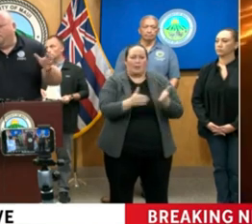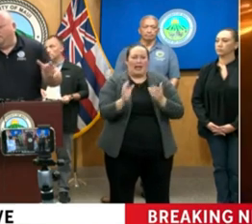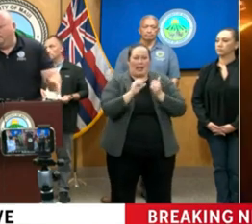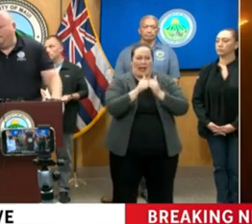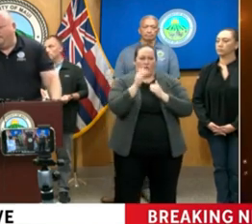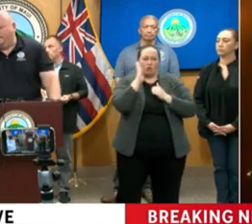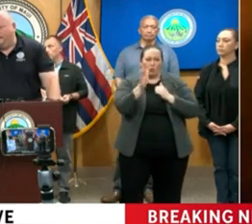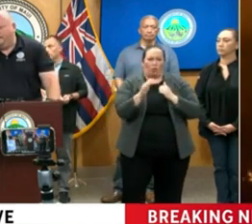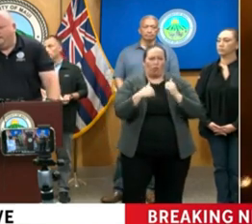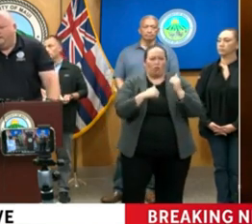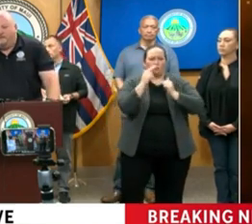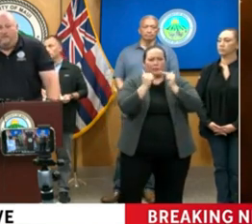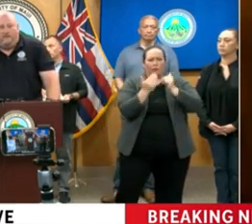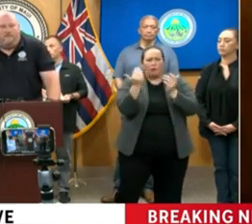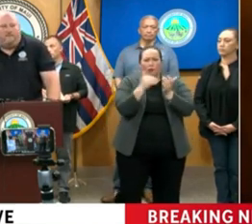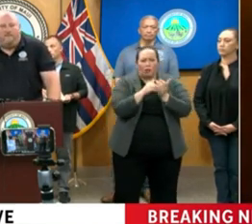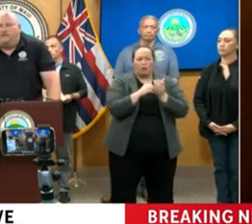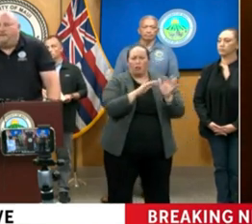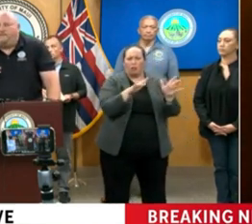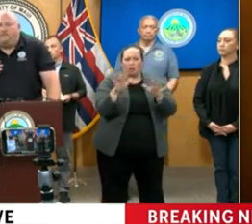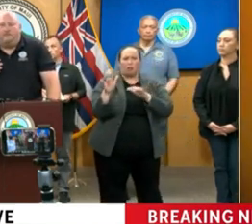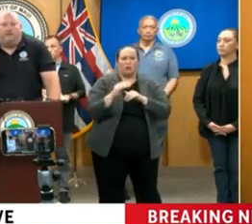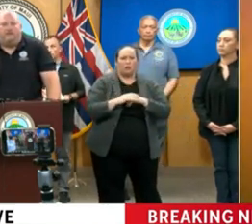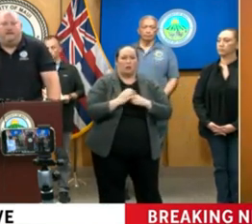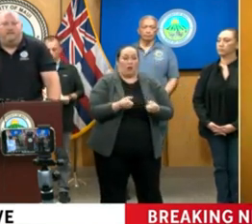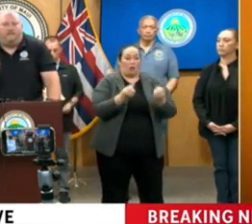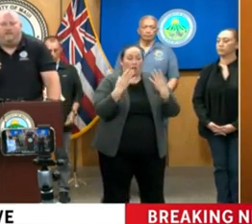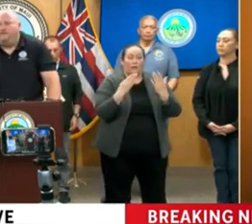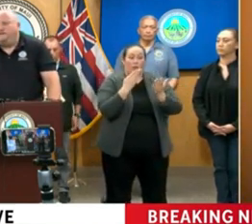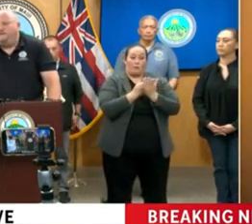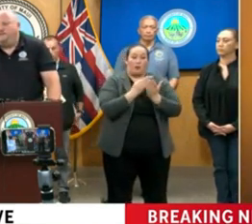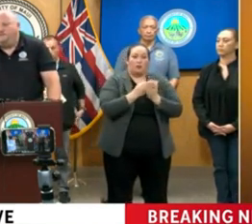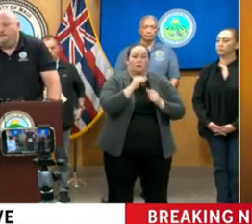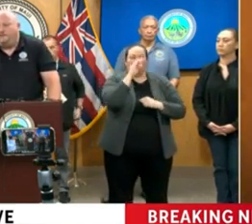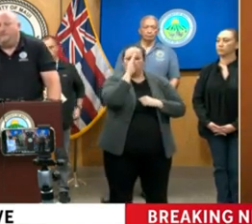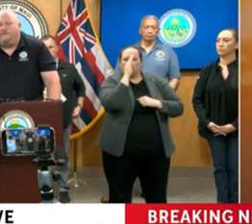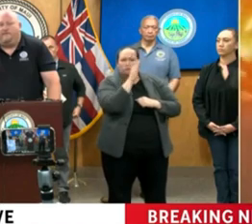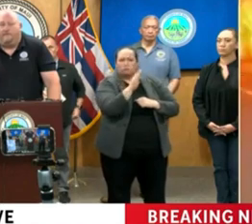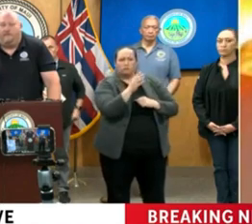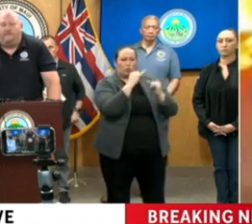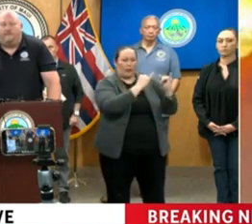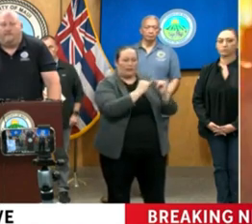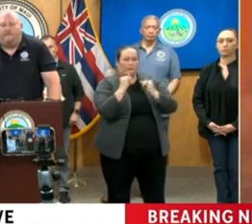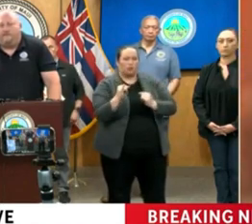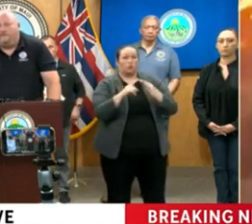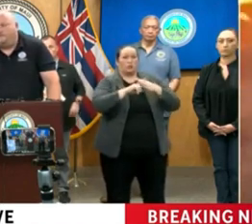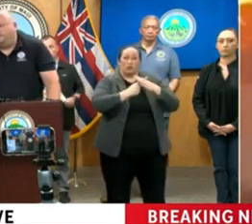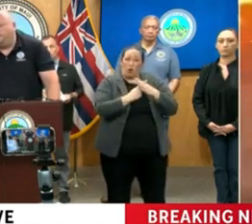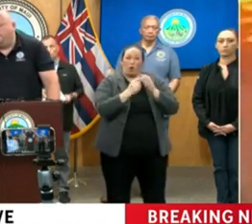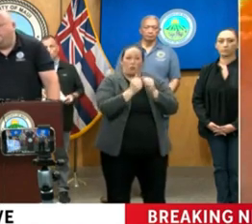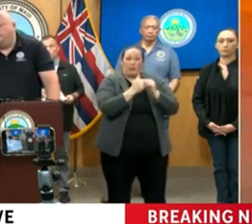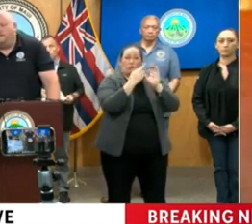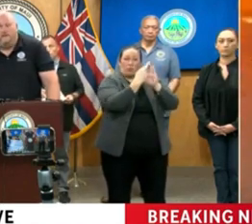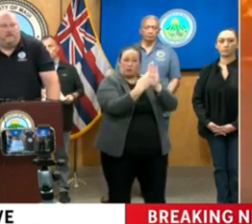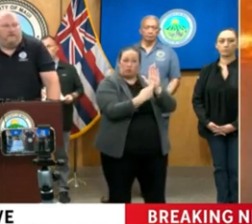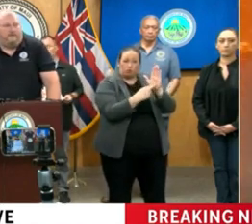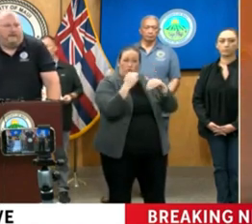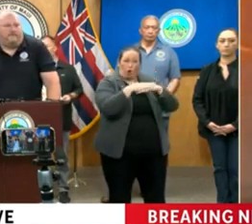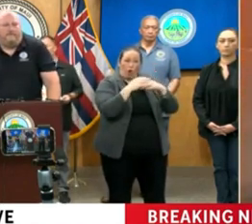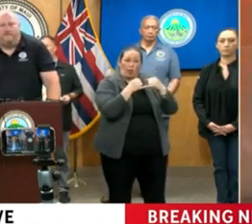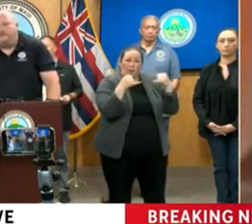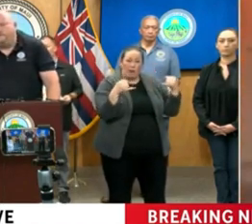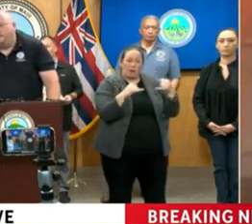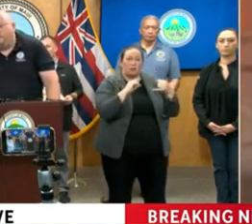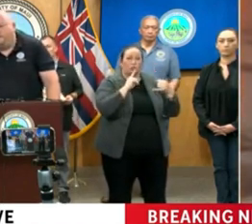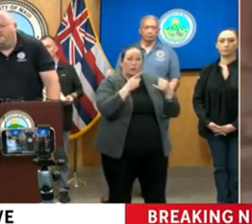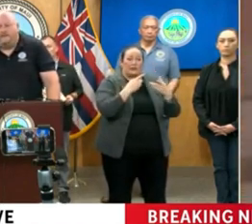rebuilding, what do we need to mitigate. So a lot of our funding could be directly given, especially to individuals. That's why I say start with that registration process. Go to